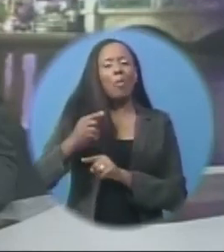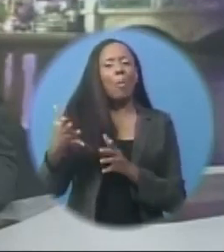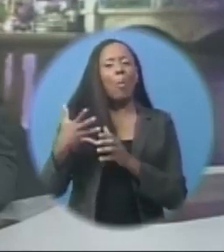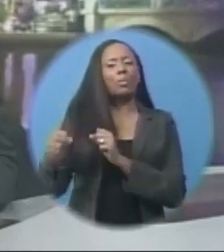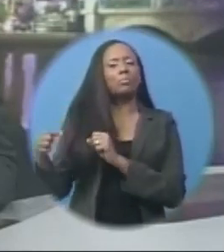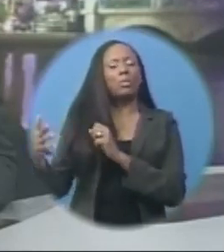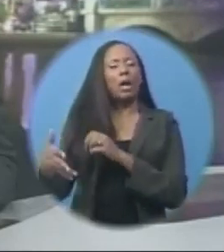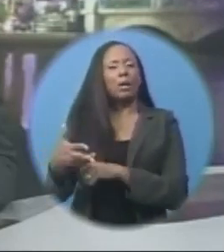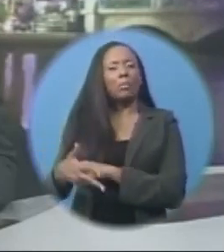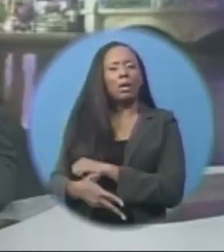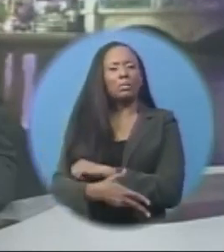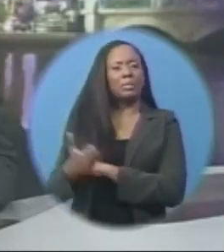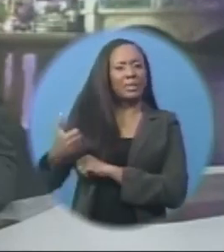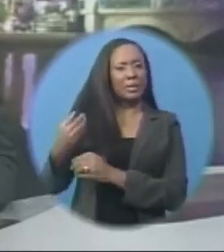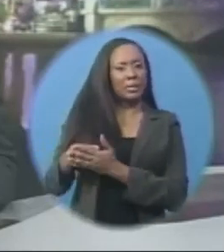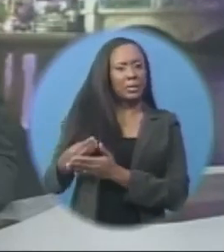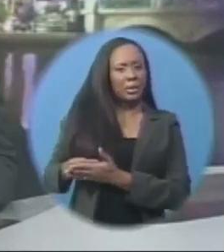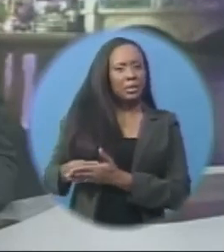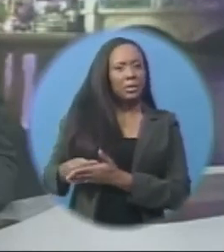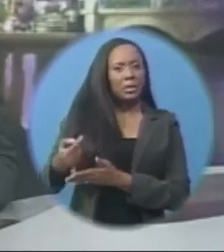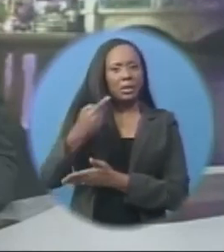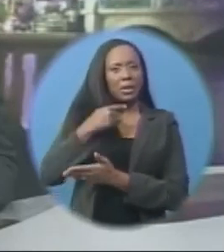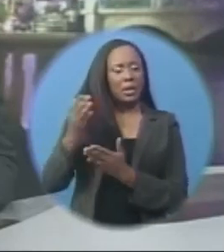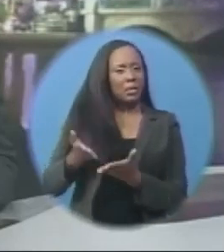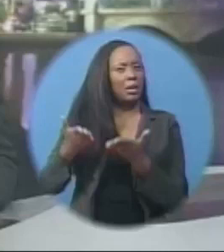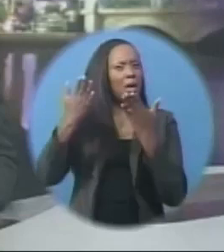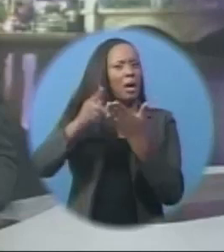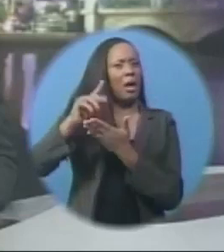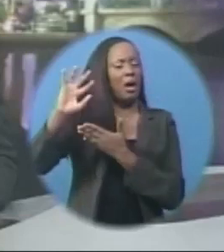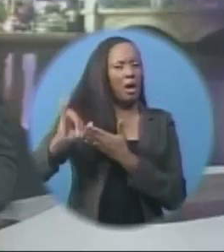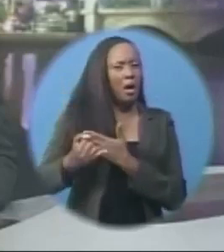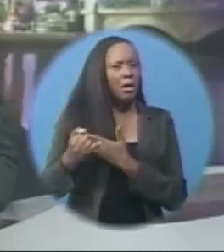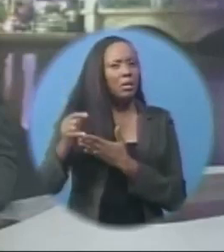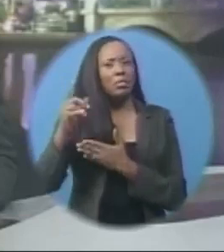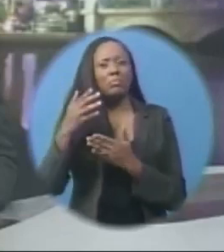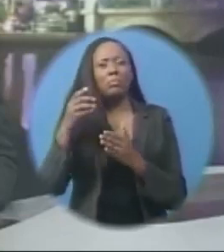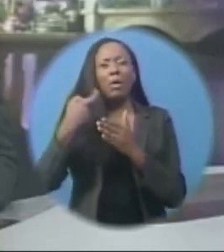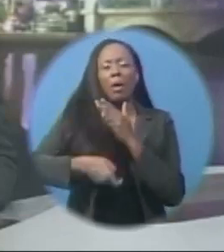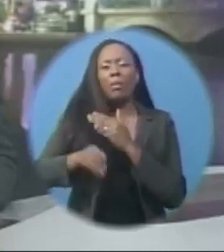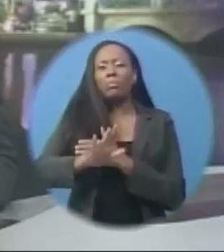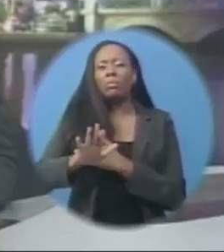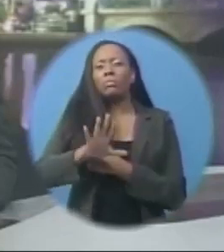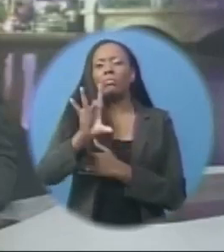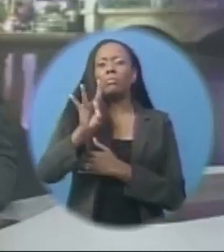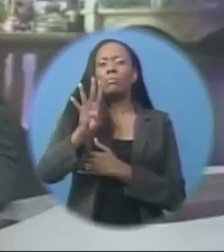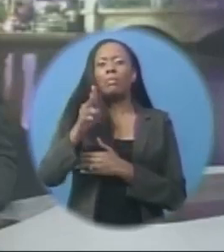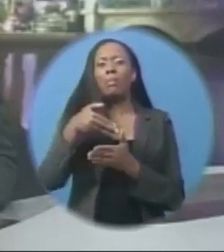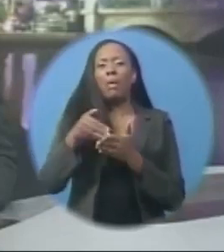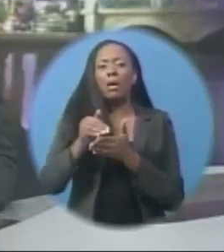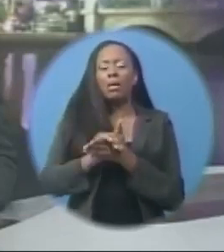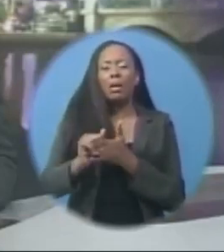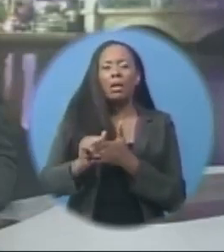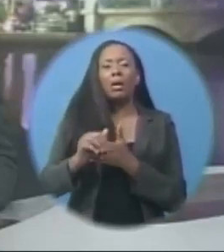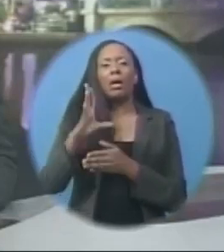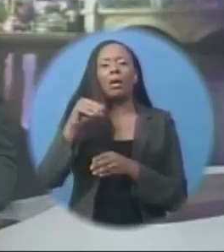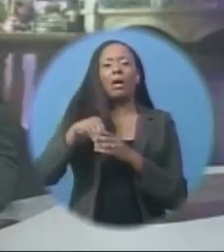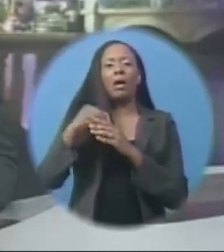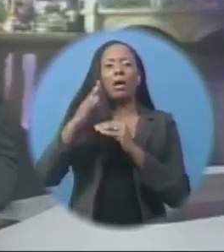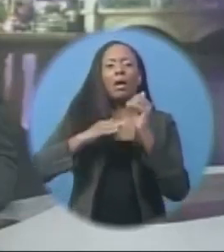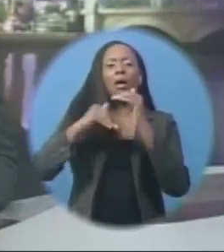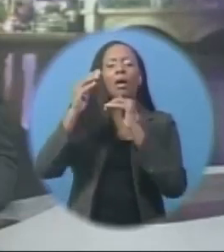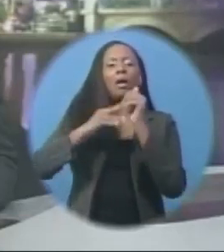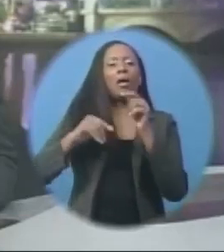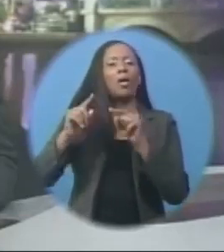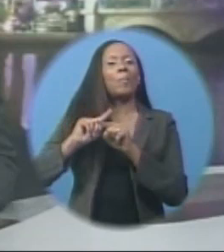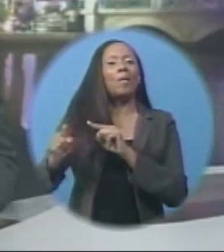area of Haiti According to the indictment, the proposed project was expected to cost about U.S. $84 million and was to involve the construction